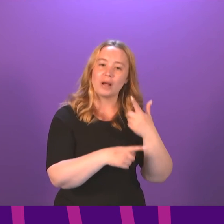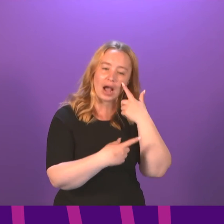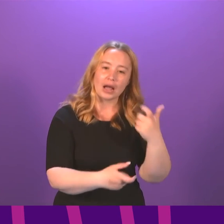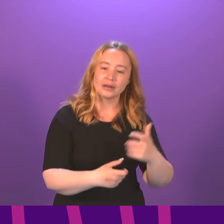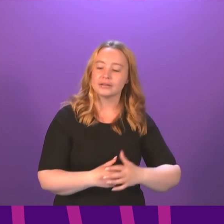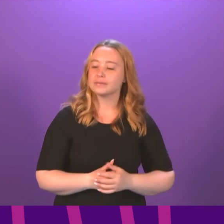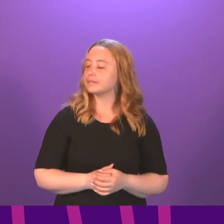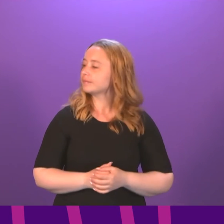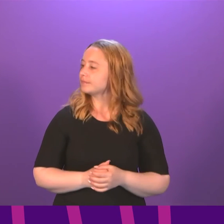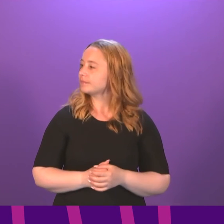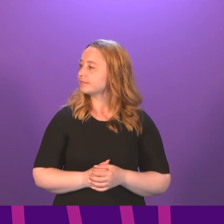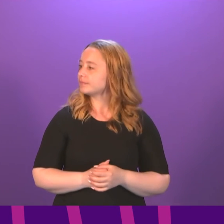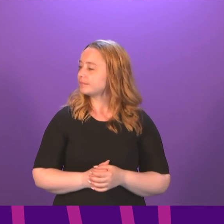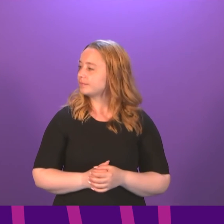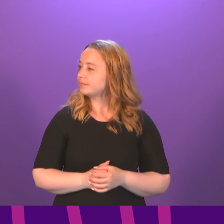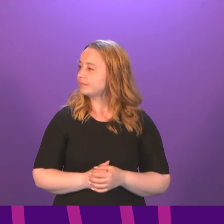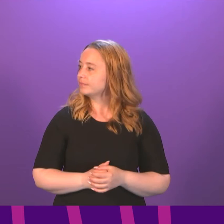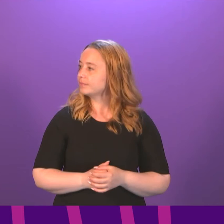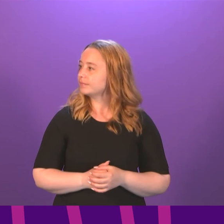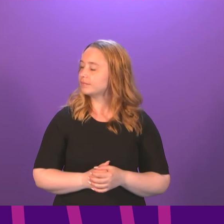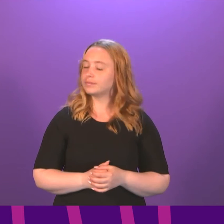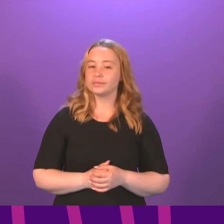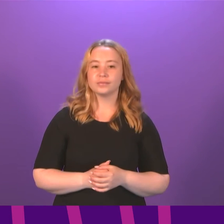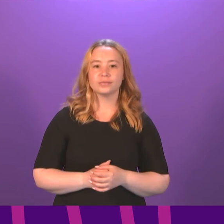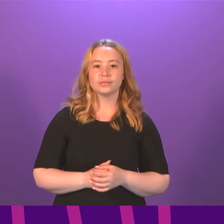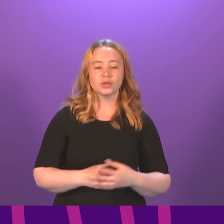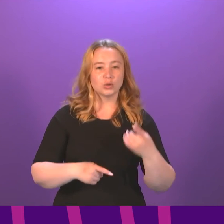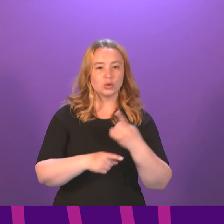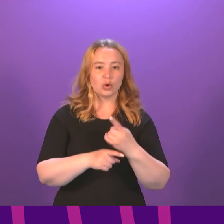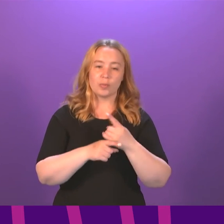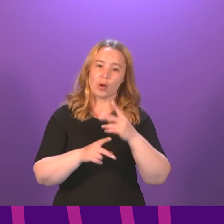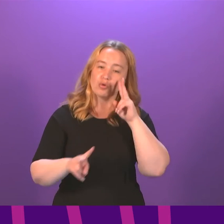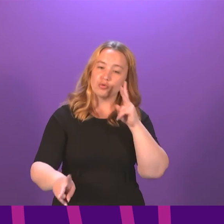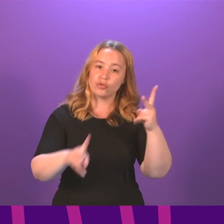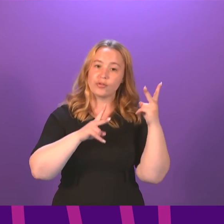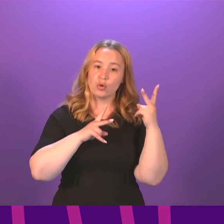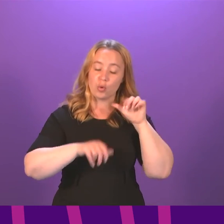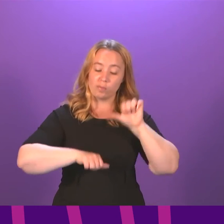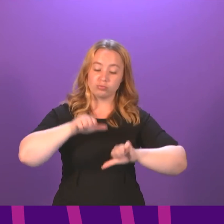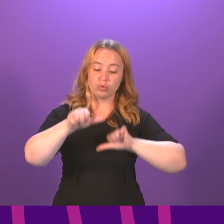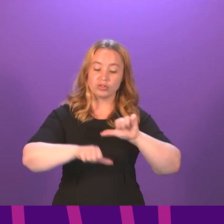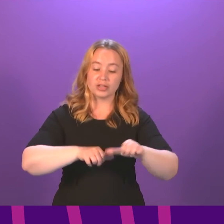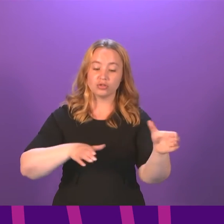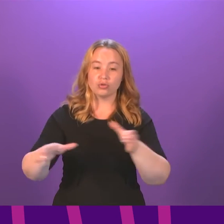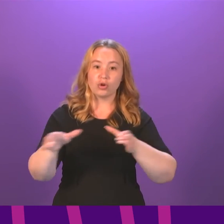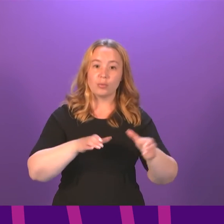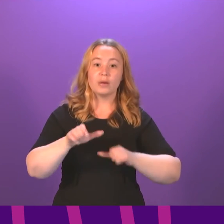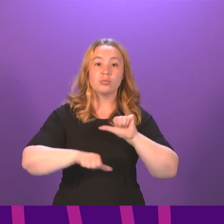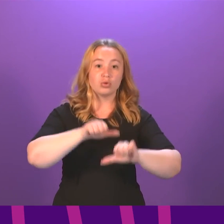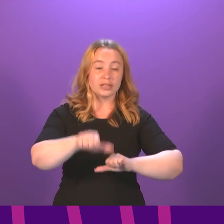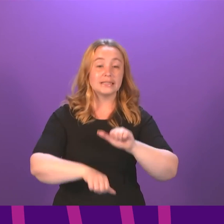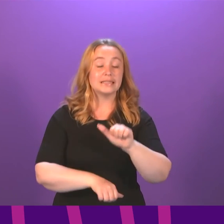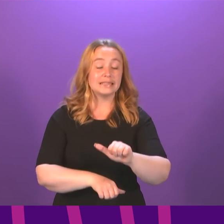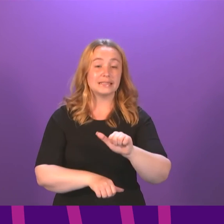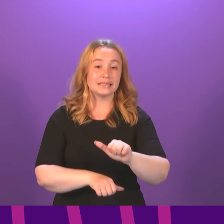On the specific point around reviewing recruitment processes, will happily take that away and give that consideration. On the point about